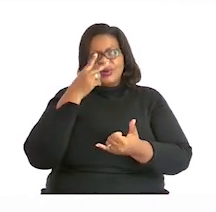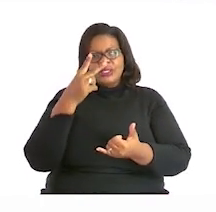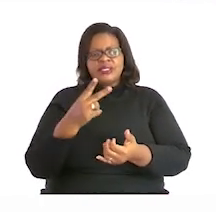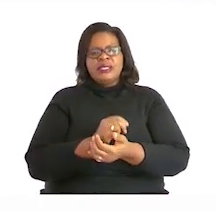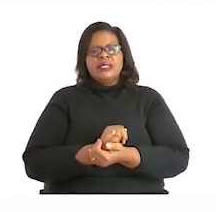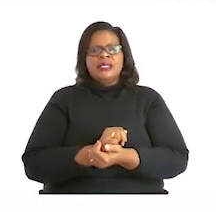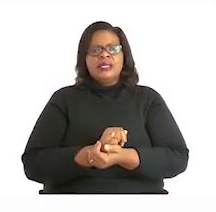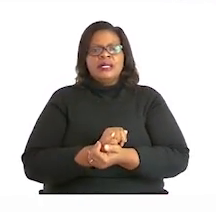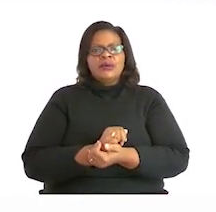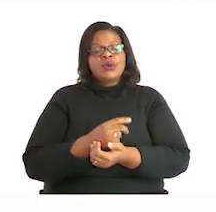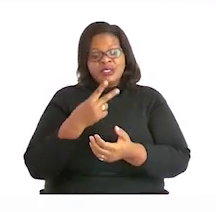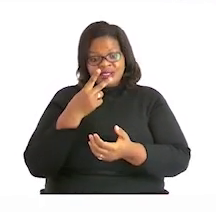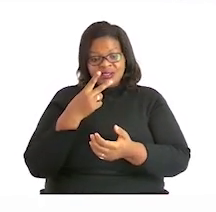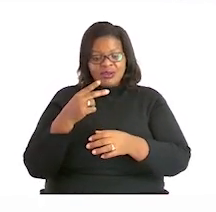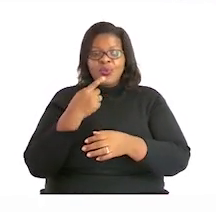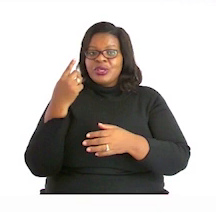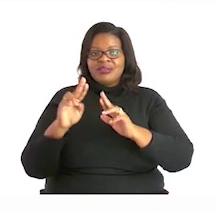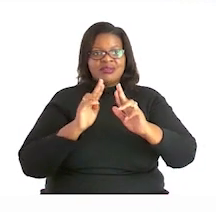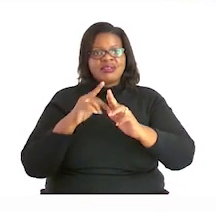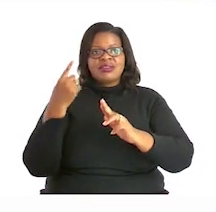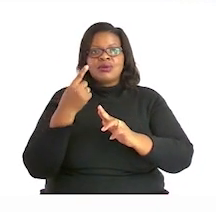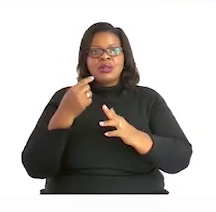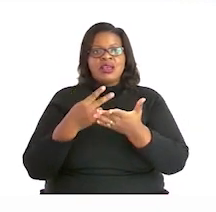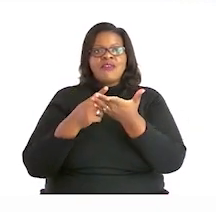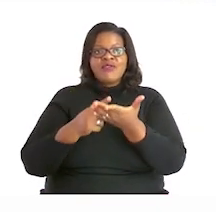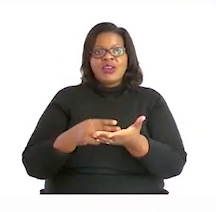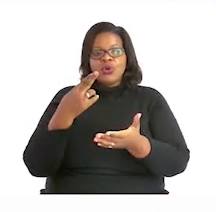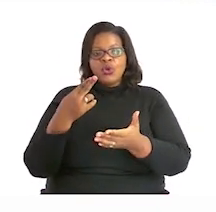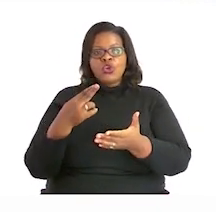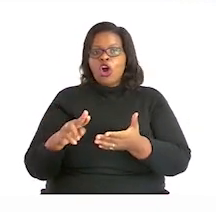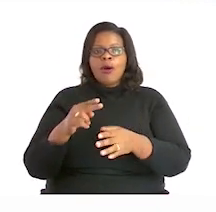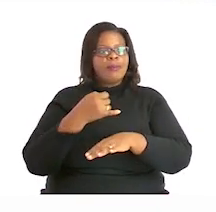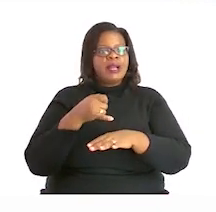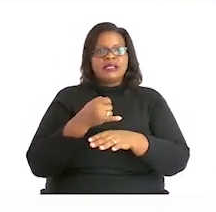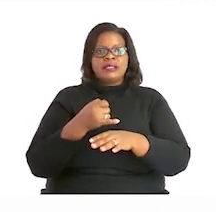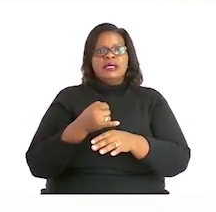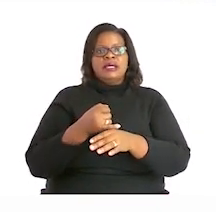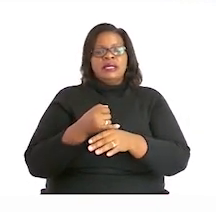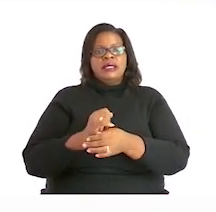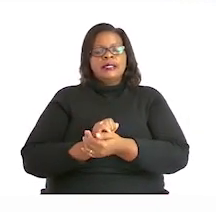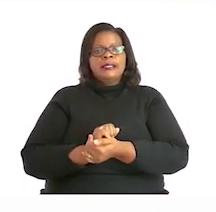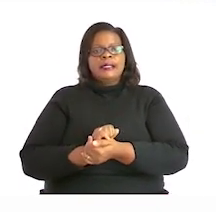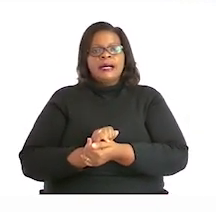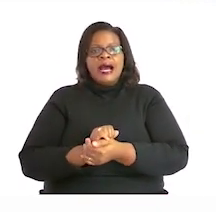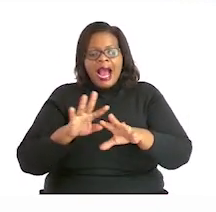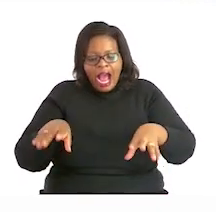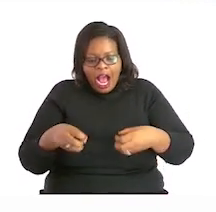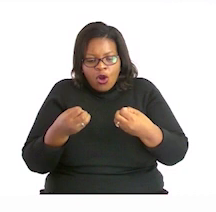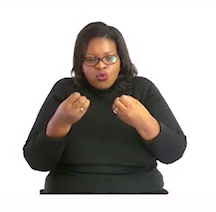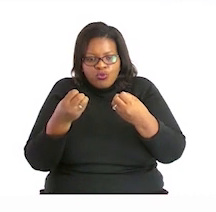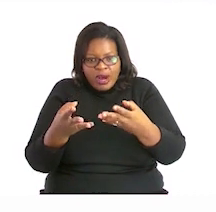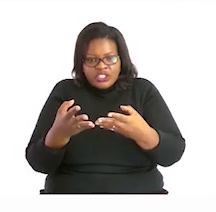We don't see the word place. We just see the word value. So, here, they want to know how much